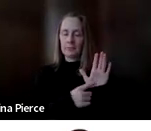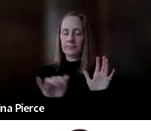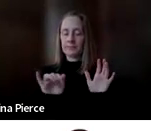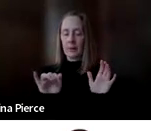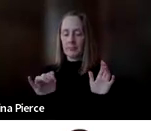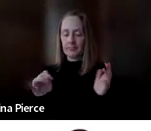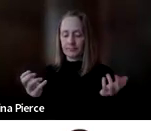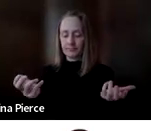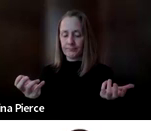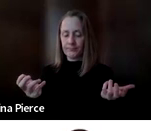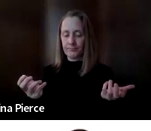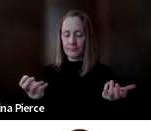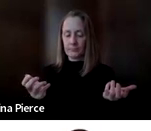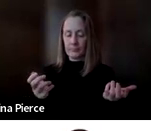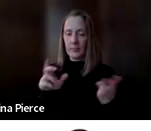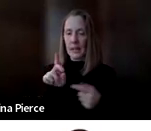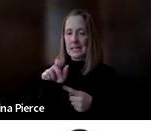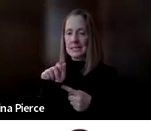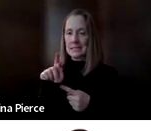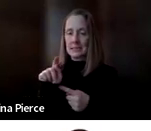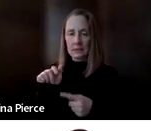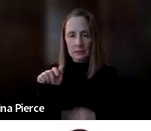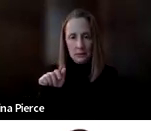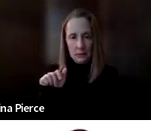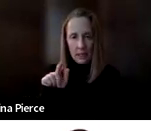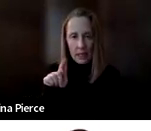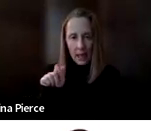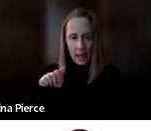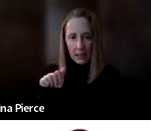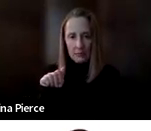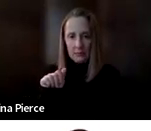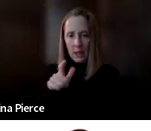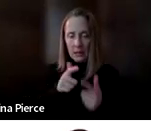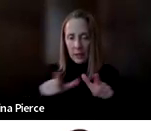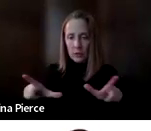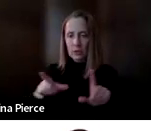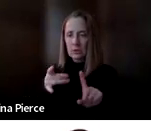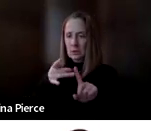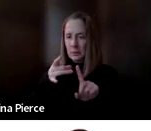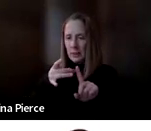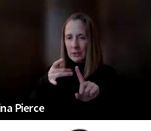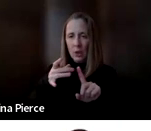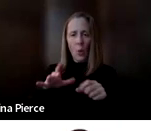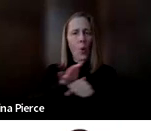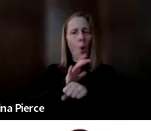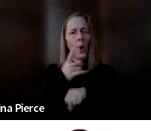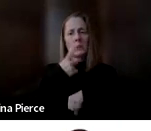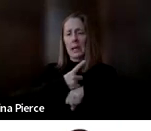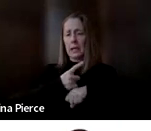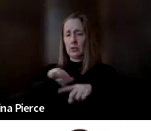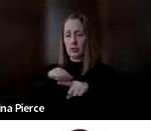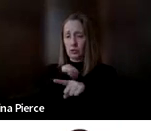as aided language input or natural aided language or aided language stimulation. And there's whole-day trainings on how to support